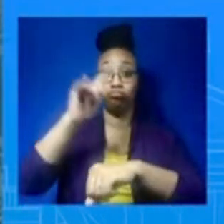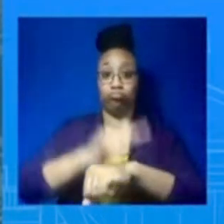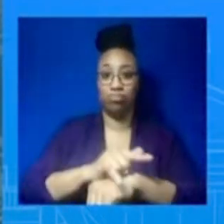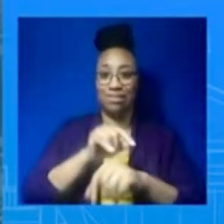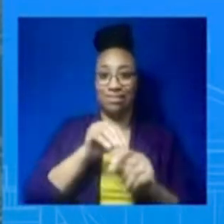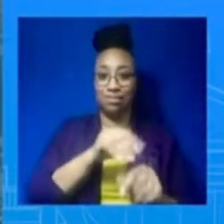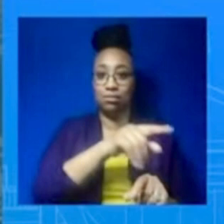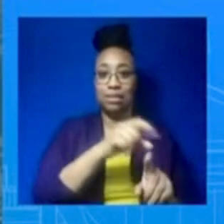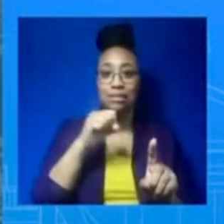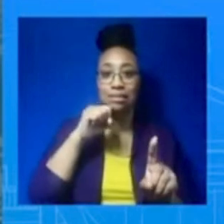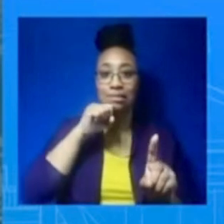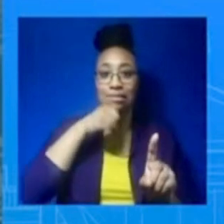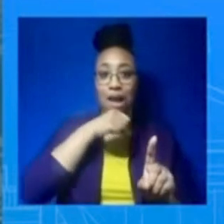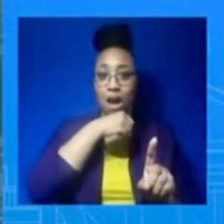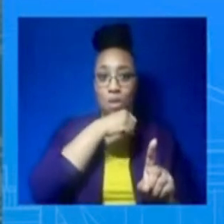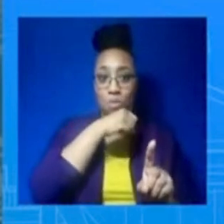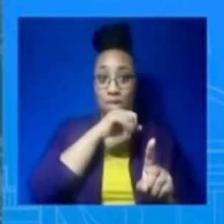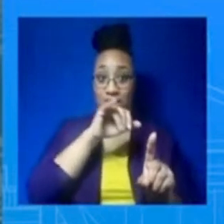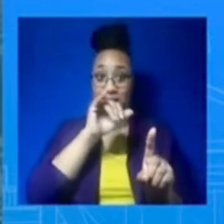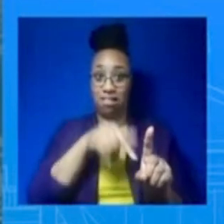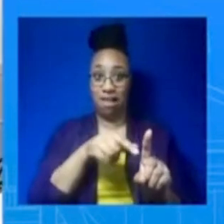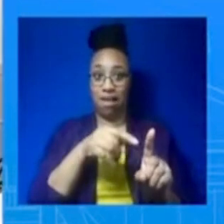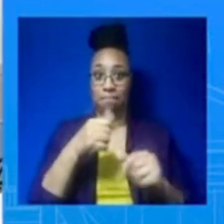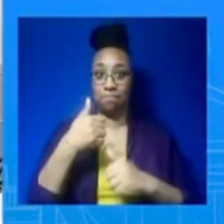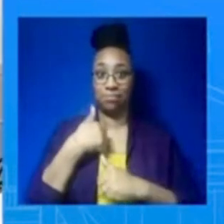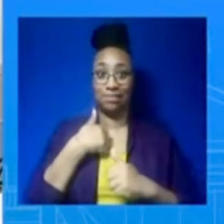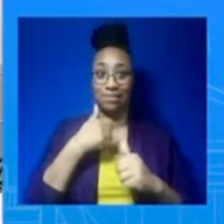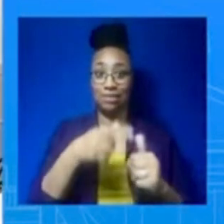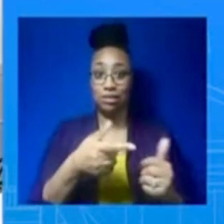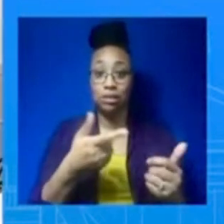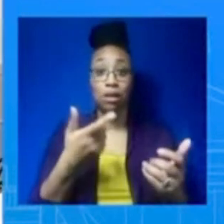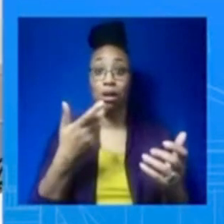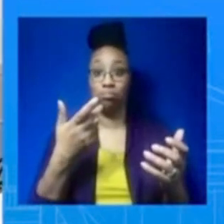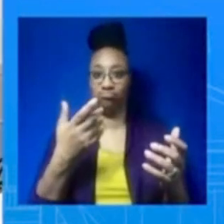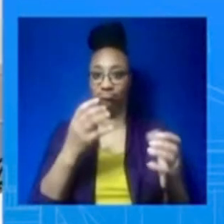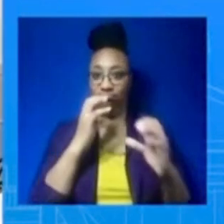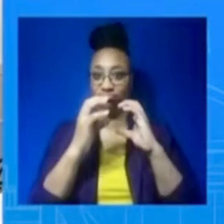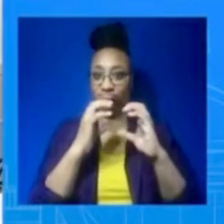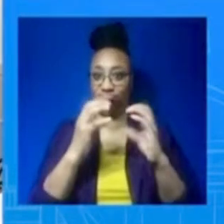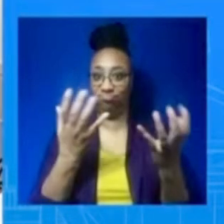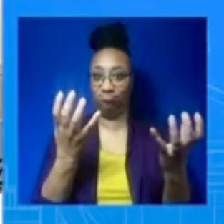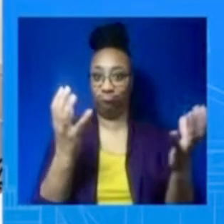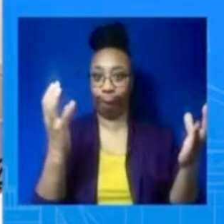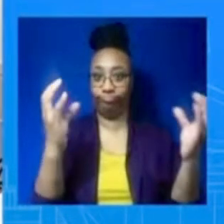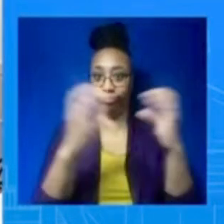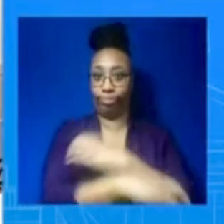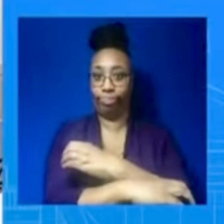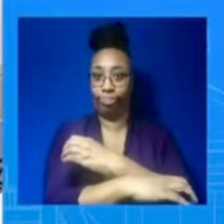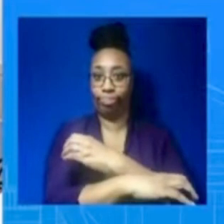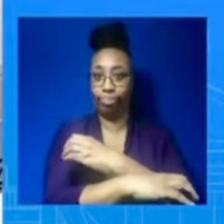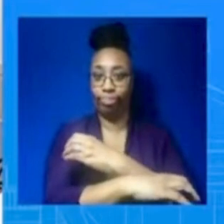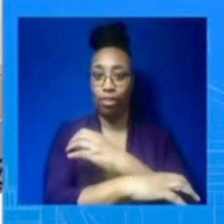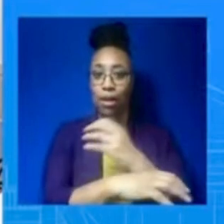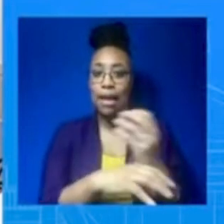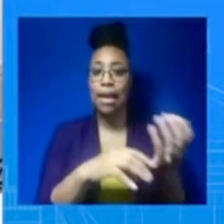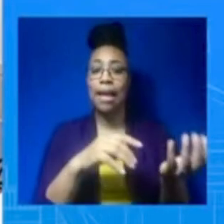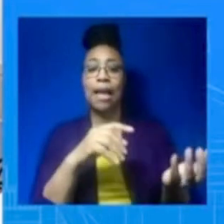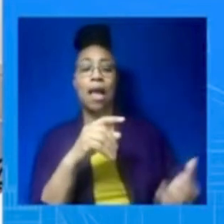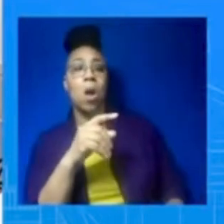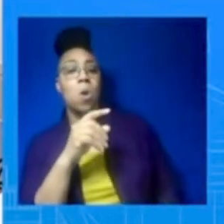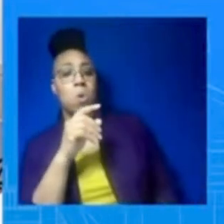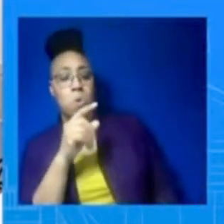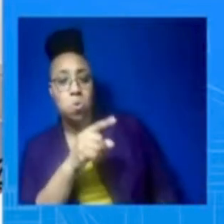Thanks, Kirby. Just a quick one on the President's trip to Poland. Is he going to be making a stop to Zhezhev or anywhere